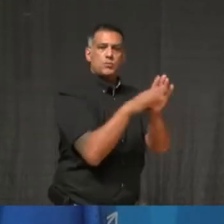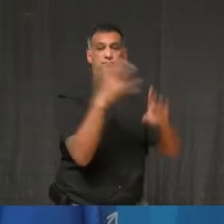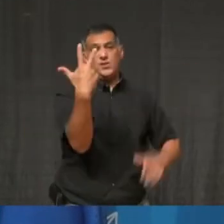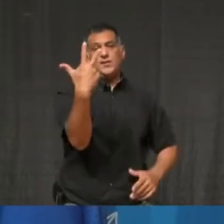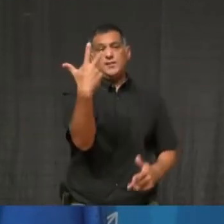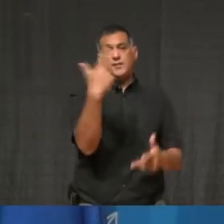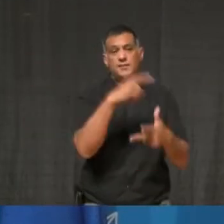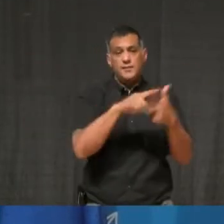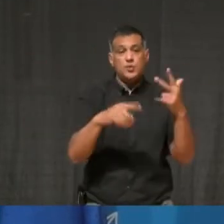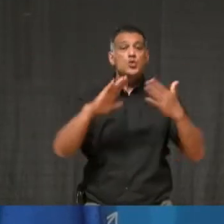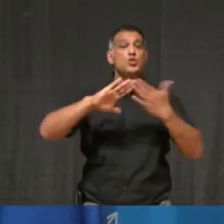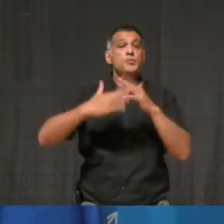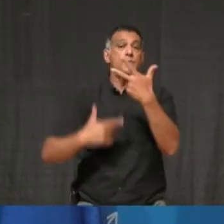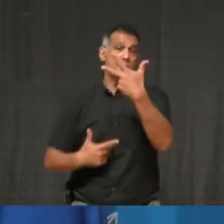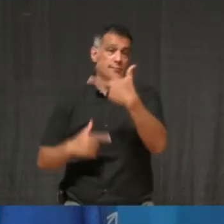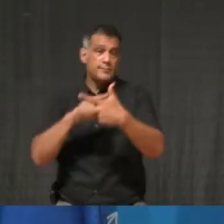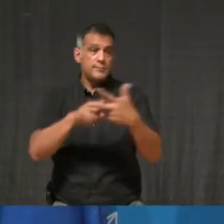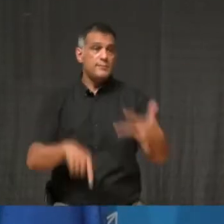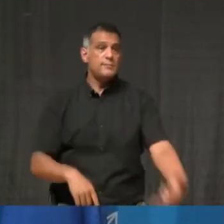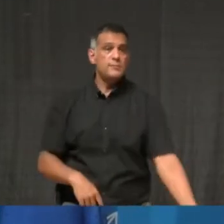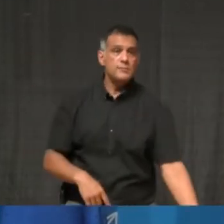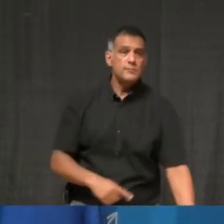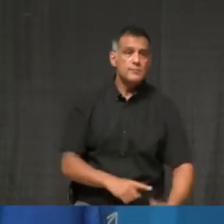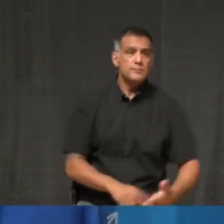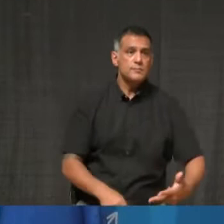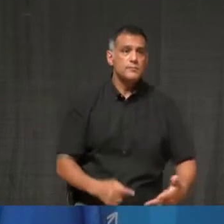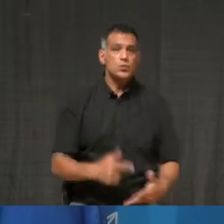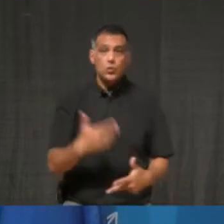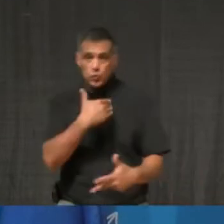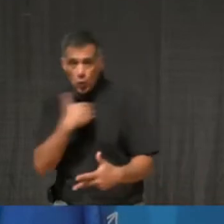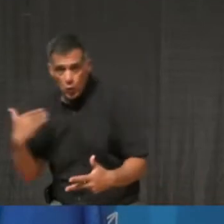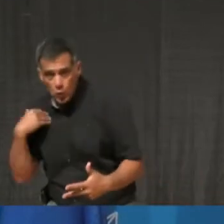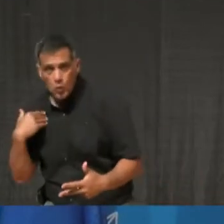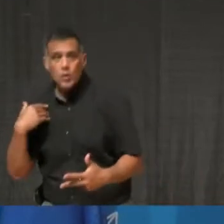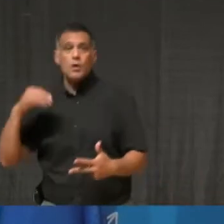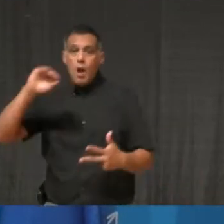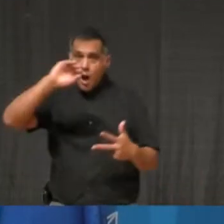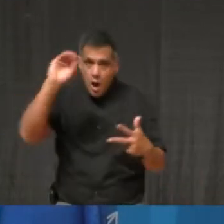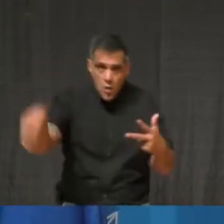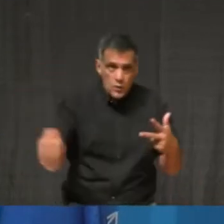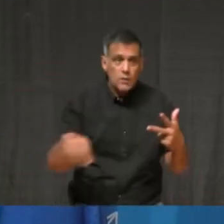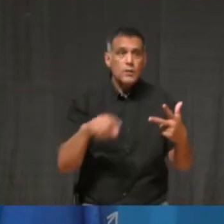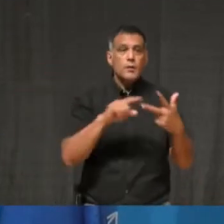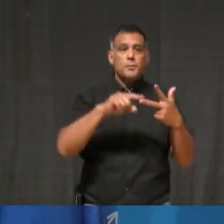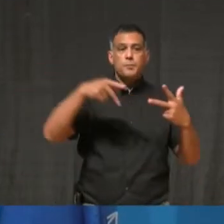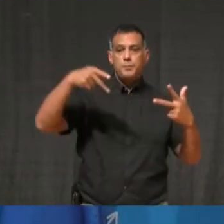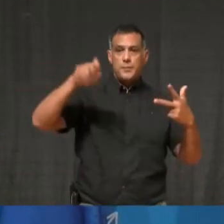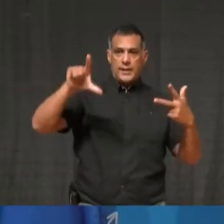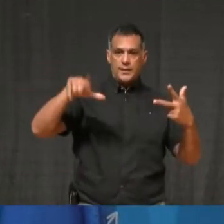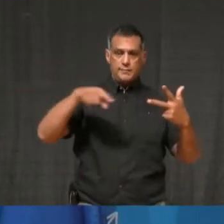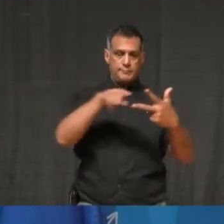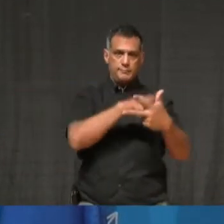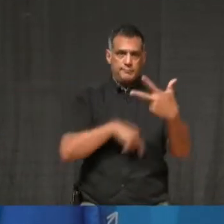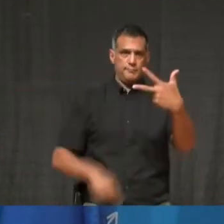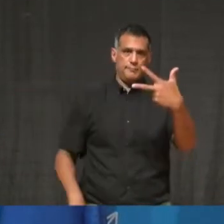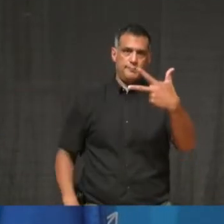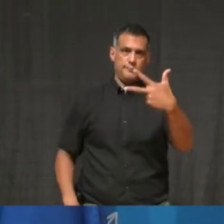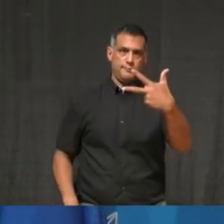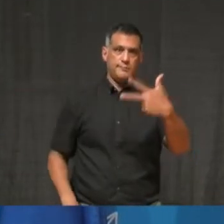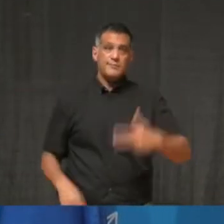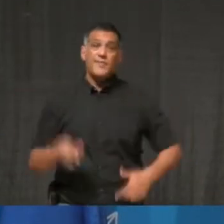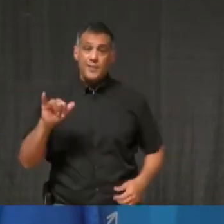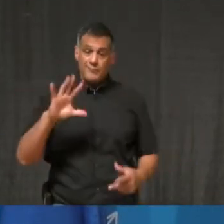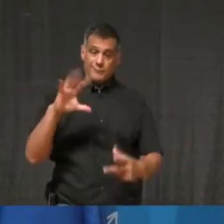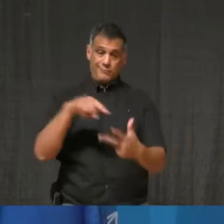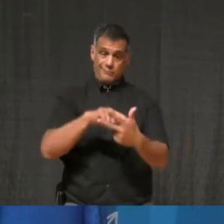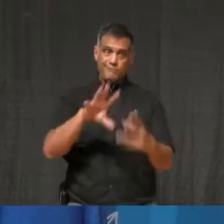certainly were consistently targeted across the three communities. But that incorporated some of the restrictions that we had requested for in the region of